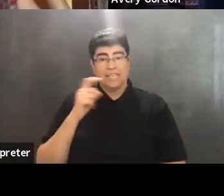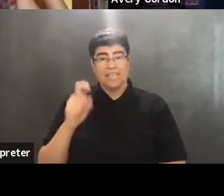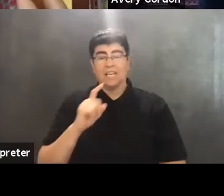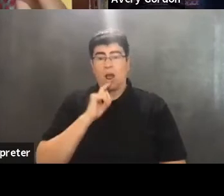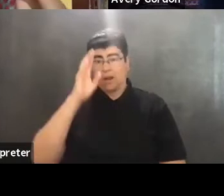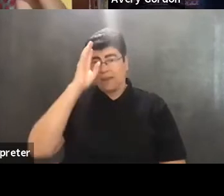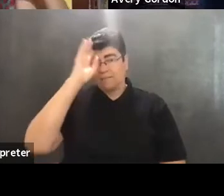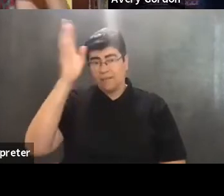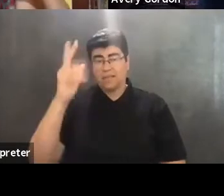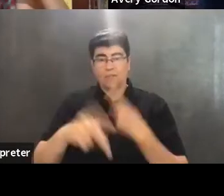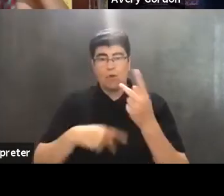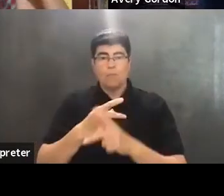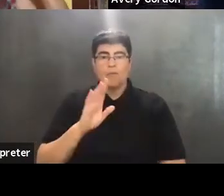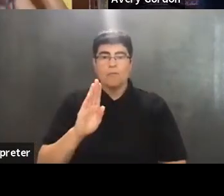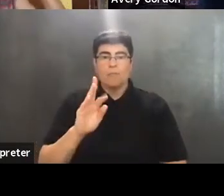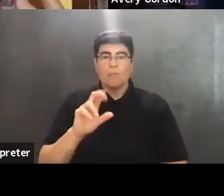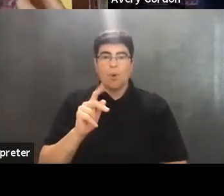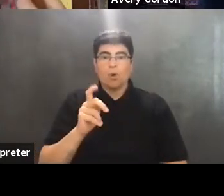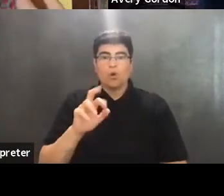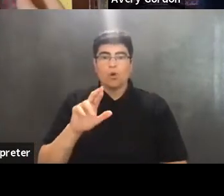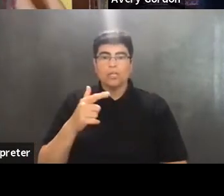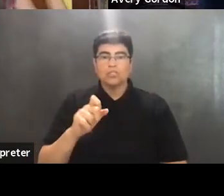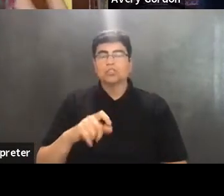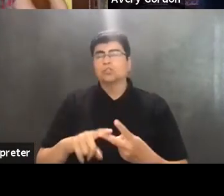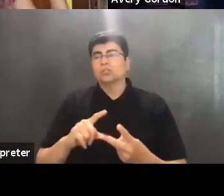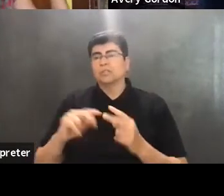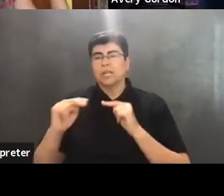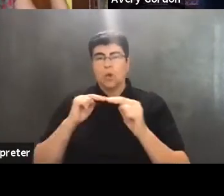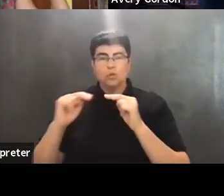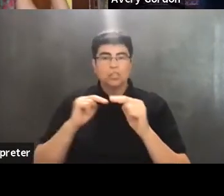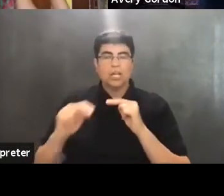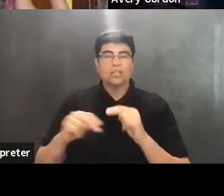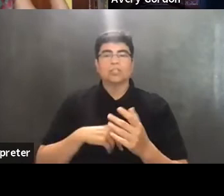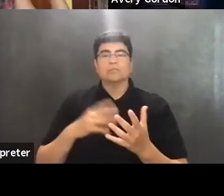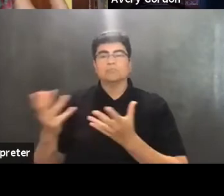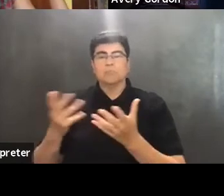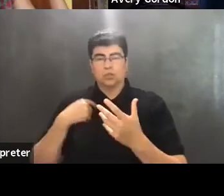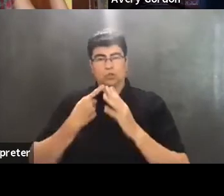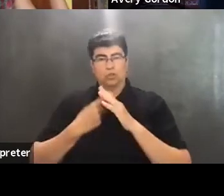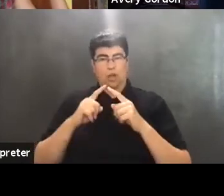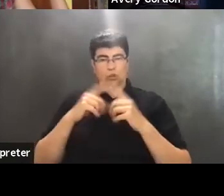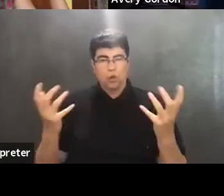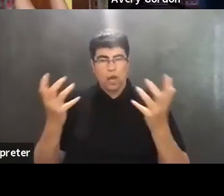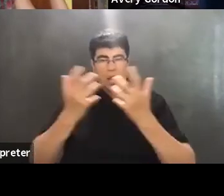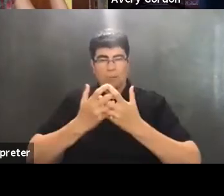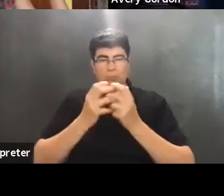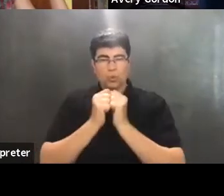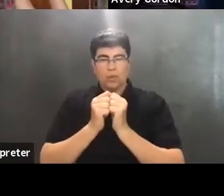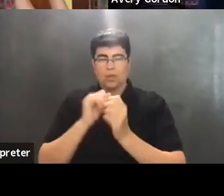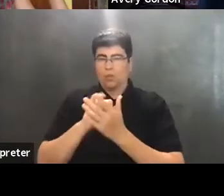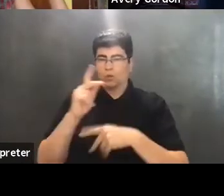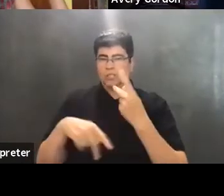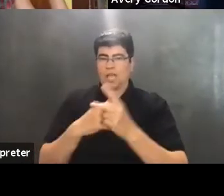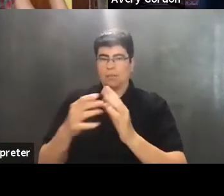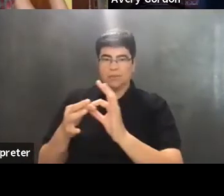forms of brokerage and mediation and negotiation. You begin to suture together those kinds of ties